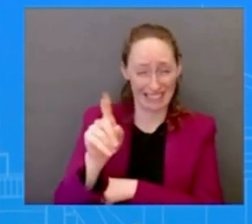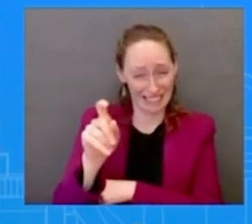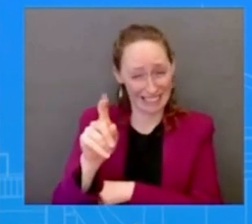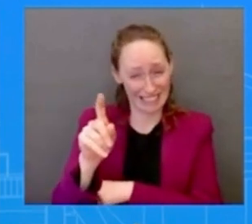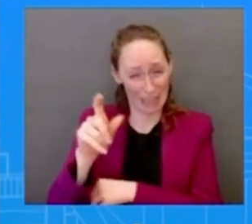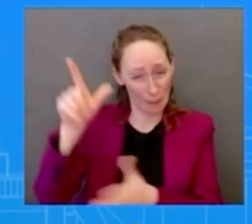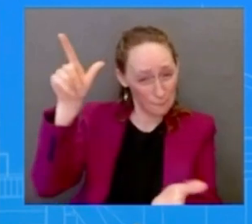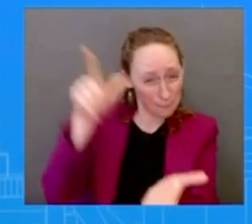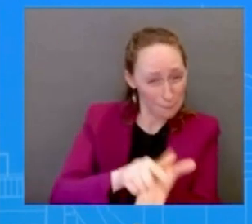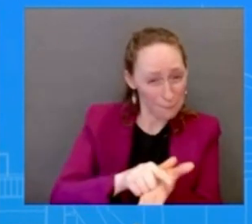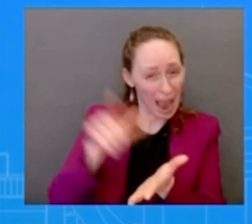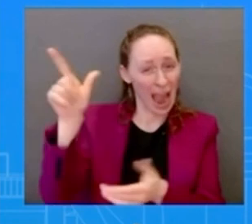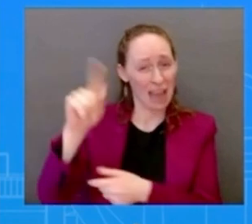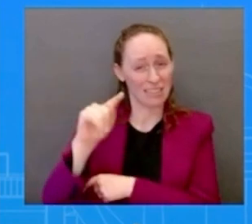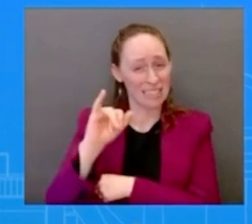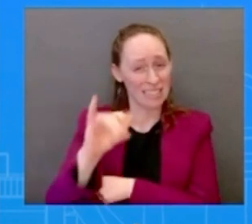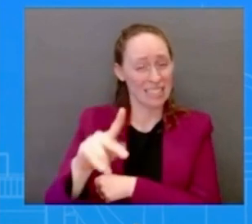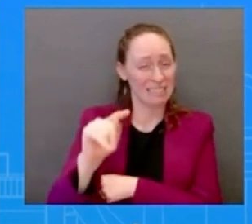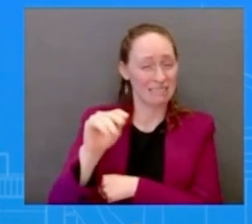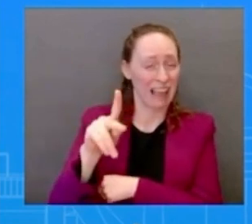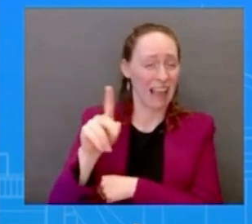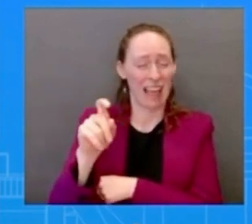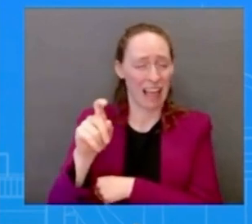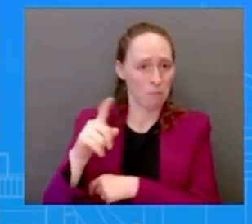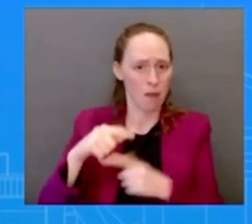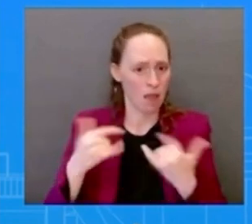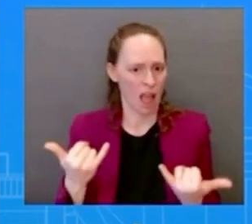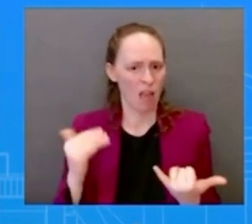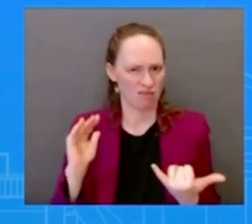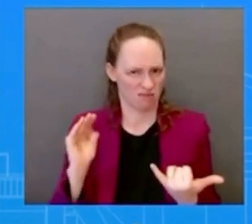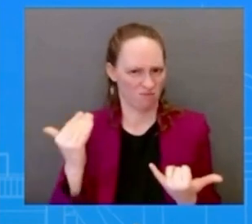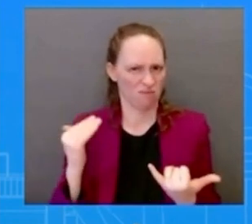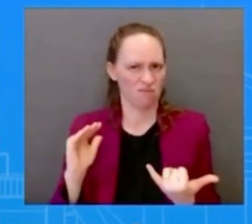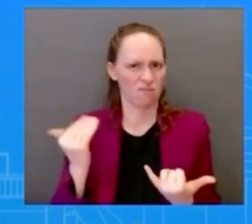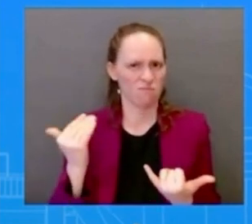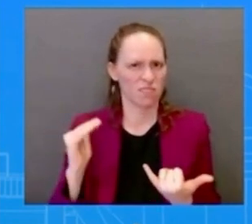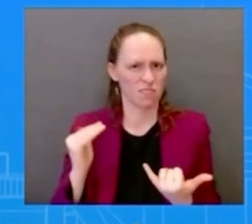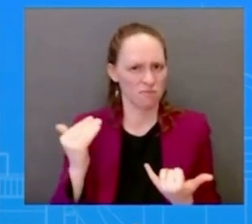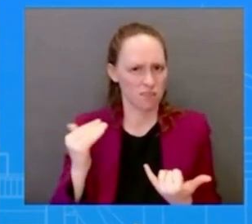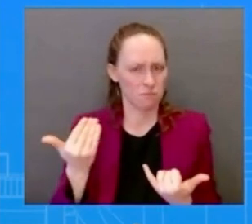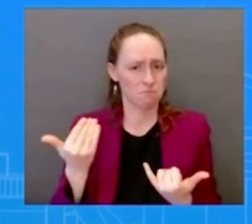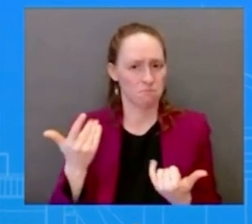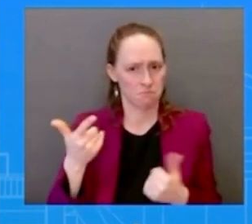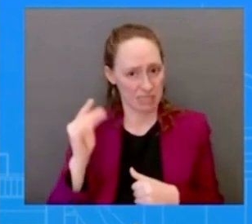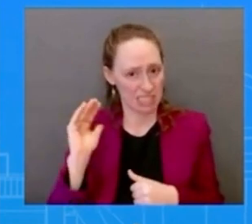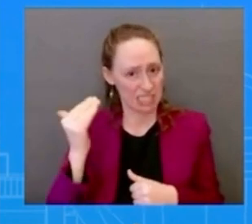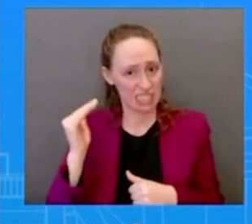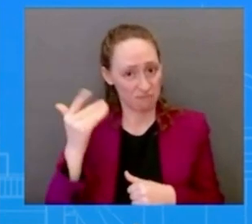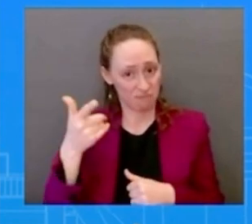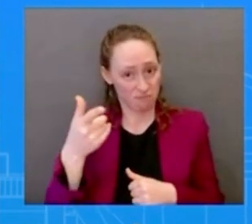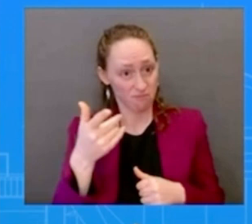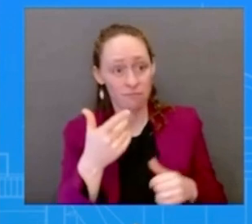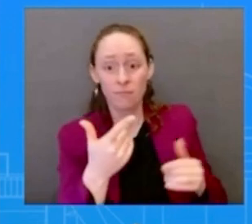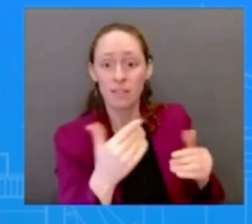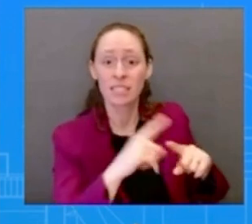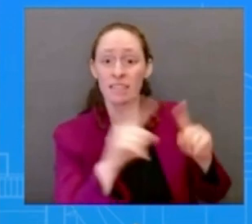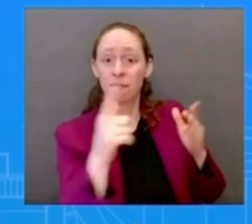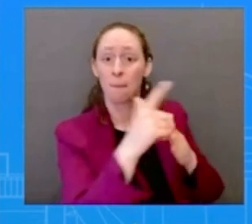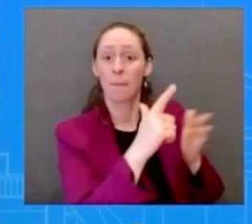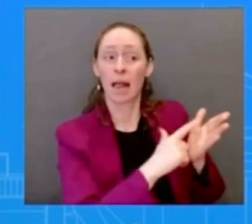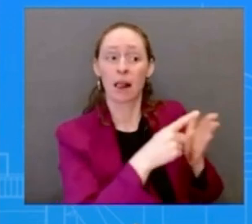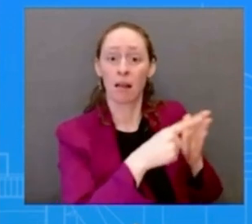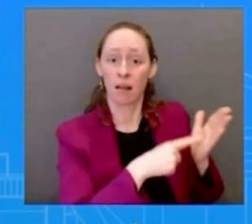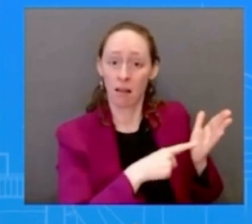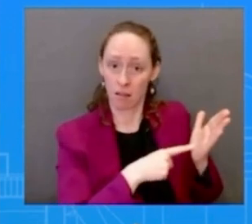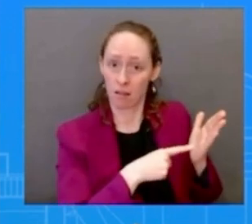backing this legislation as you mentioned you know we've learned you know now warning that a possible ban uh could be at risk here what changed